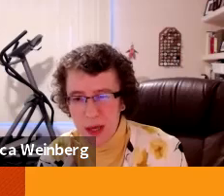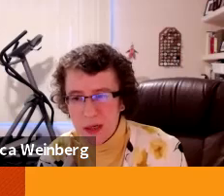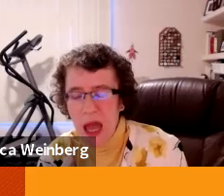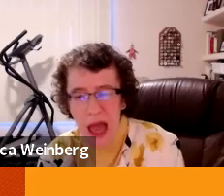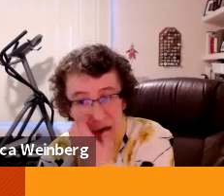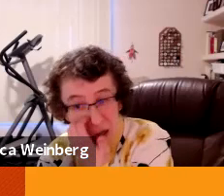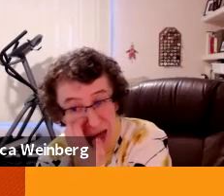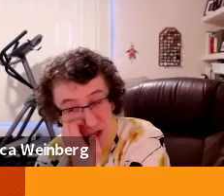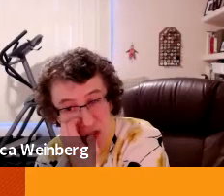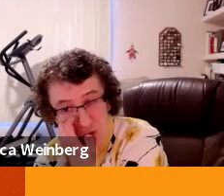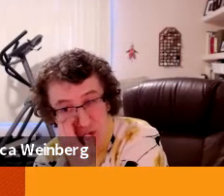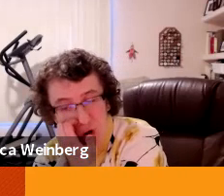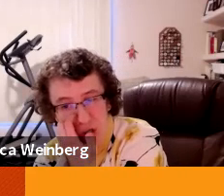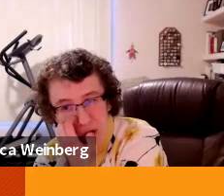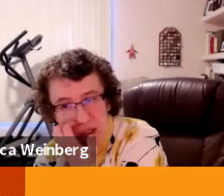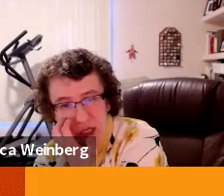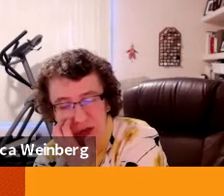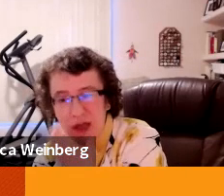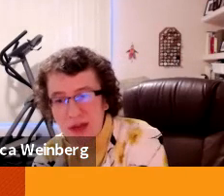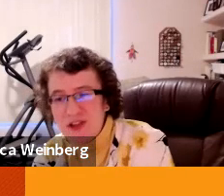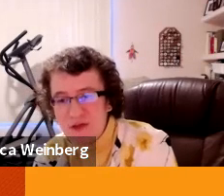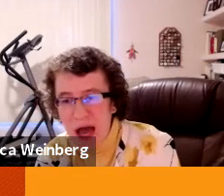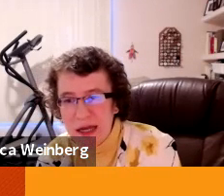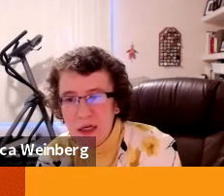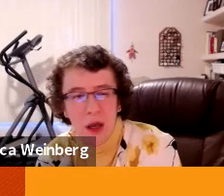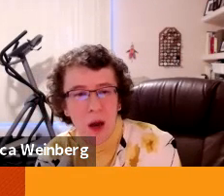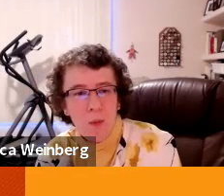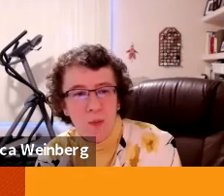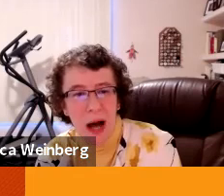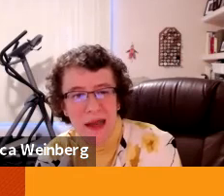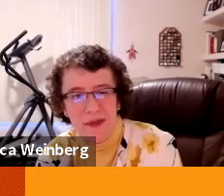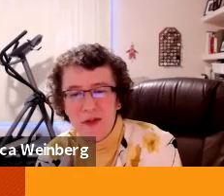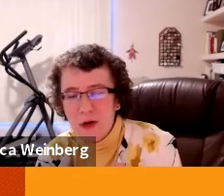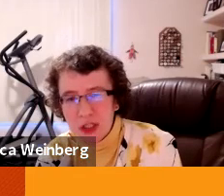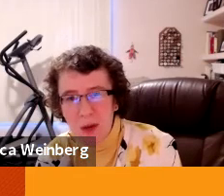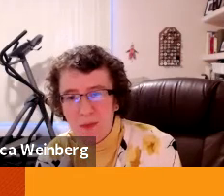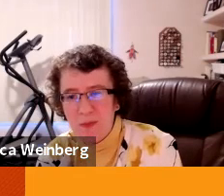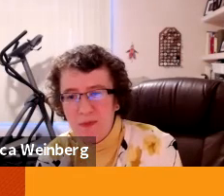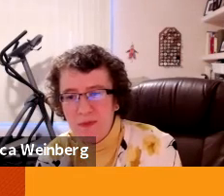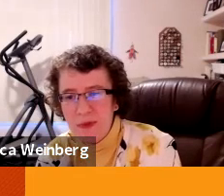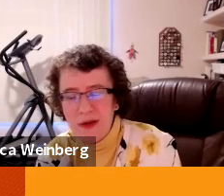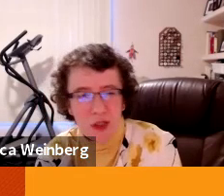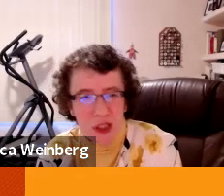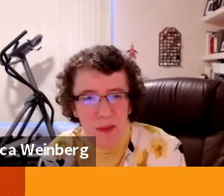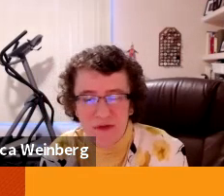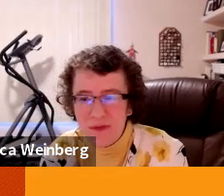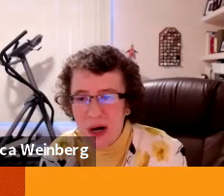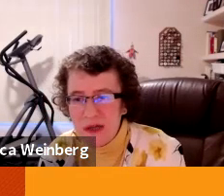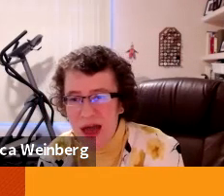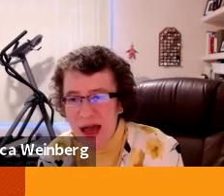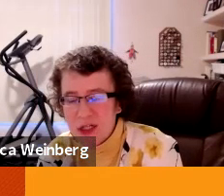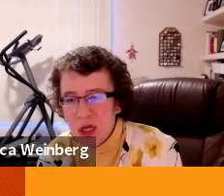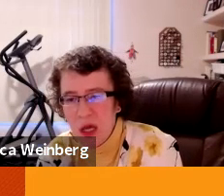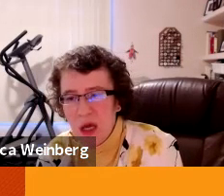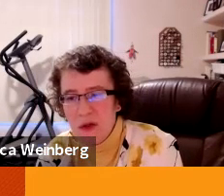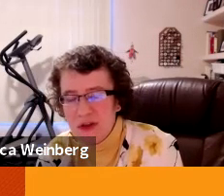how it's spent and a lot of it's for rural areas i think and that's fine but and then there's some and then there's some money